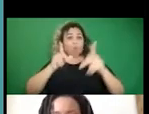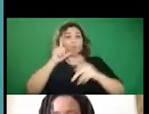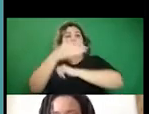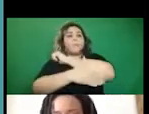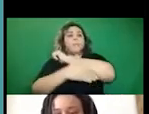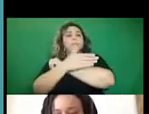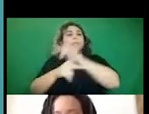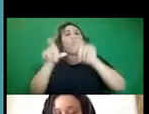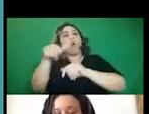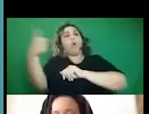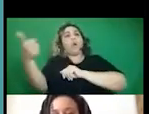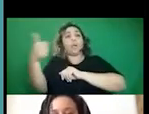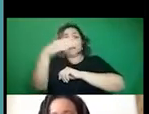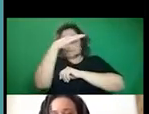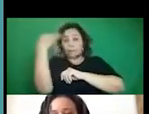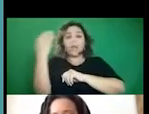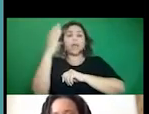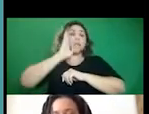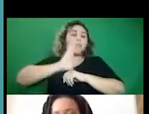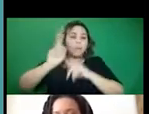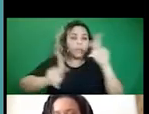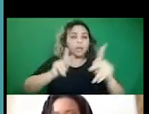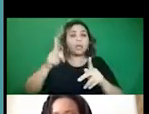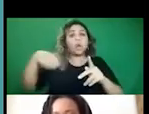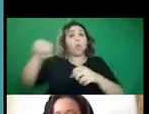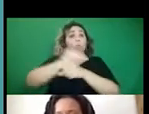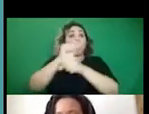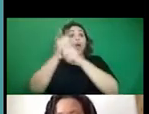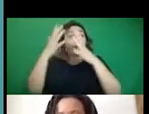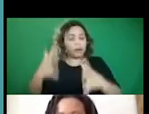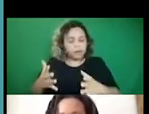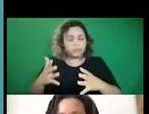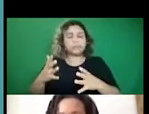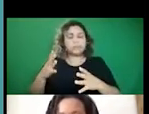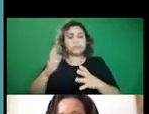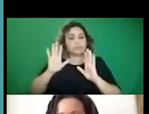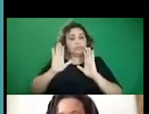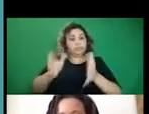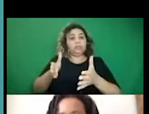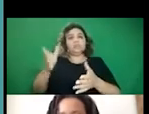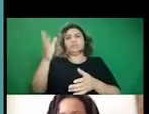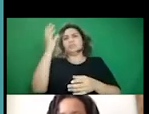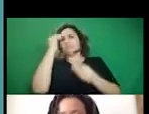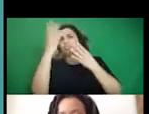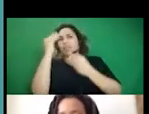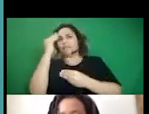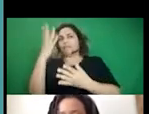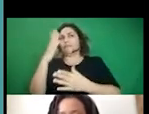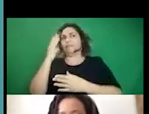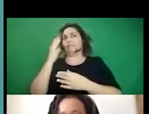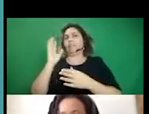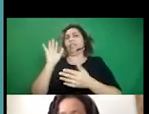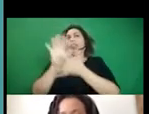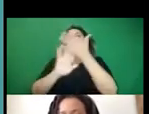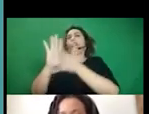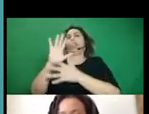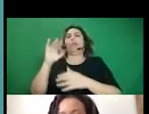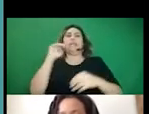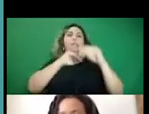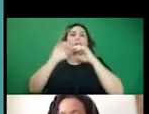people. They're Black and Brown and they're workers. And the disinformation that is,